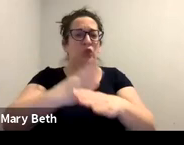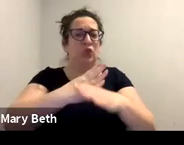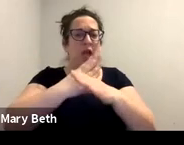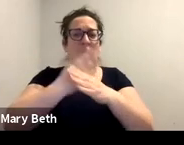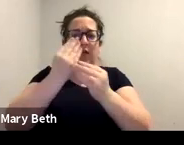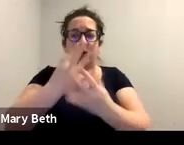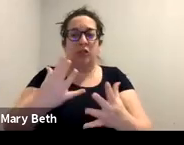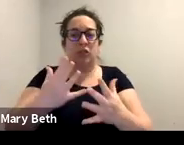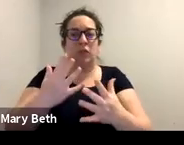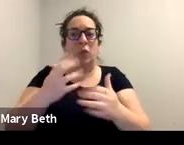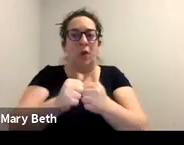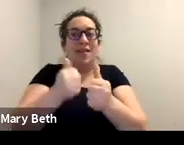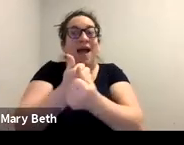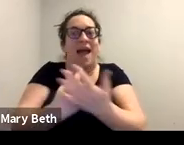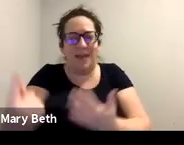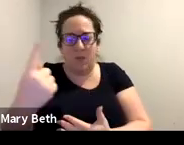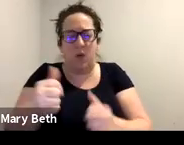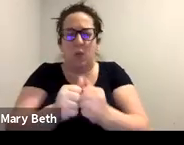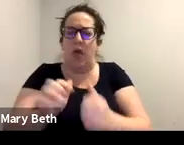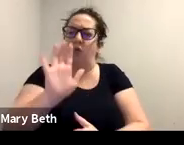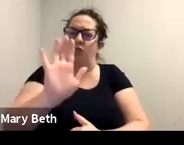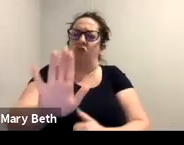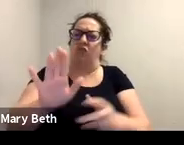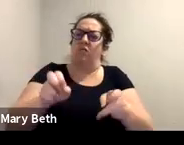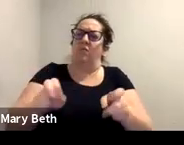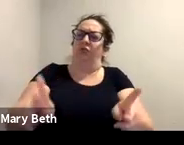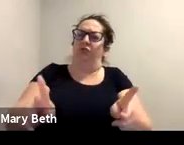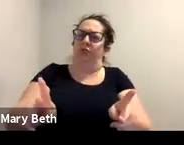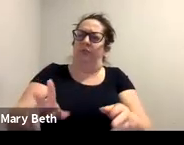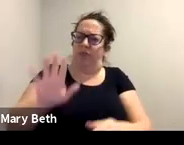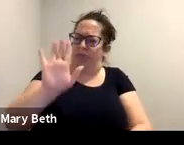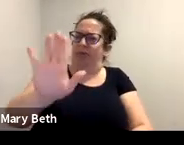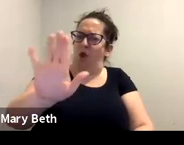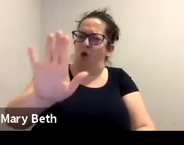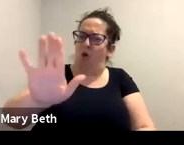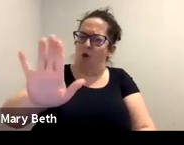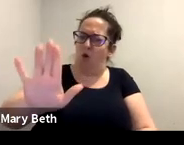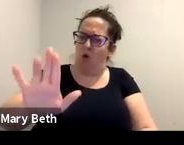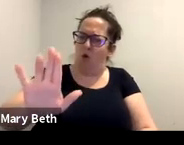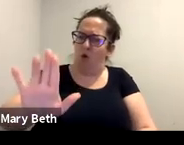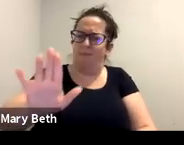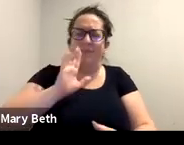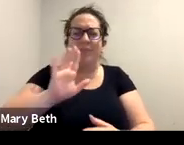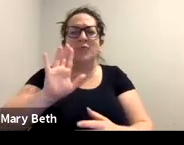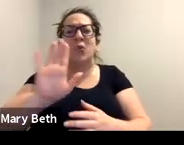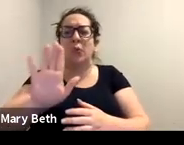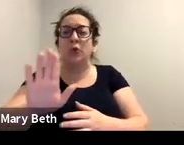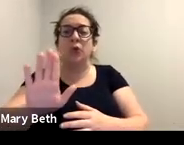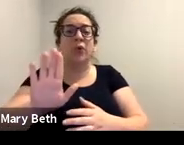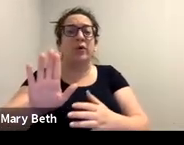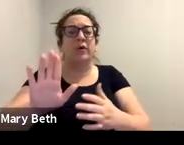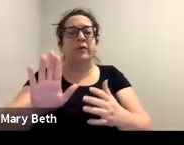without their, um, without their permission except for whatever is required of your, I guess, reporting your grant